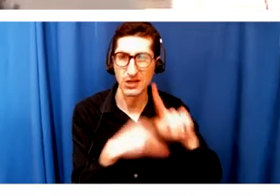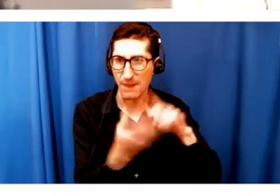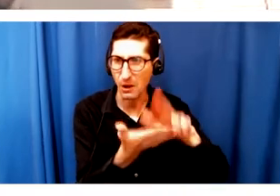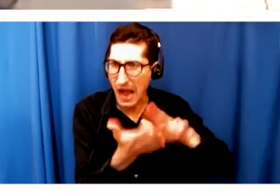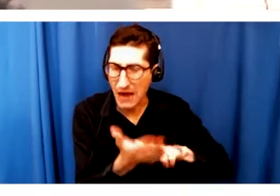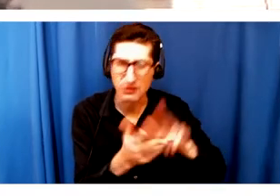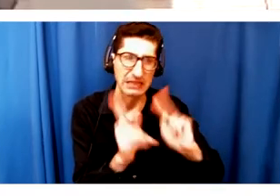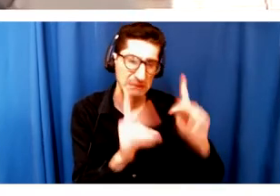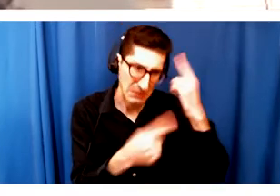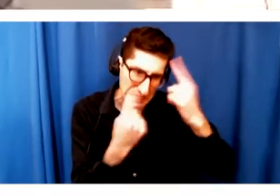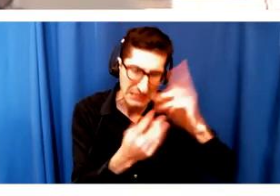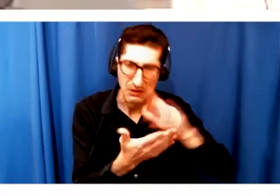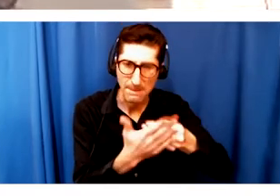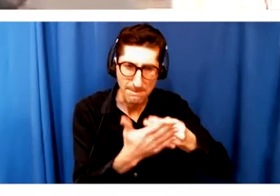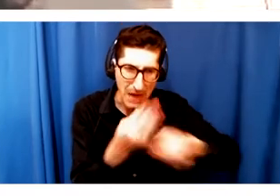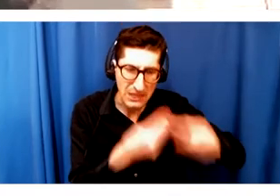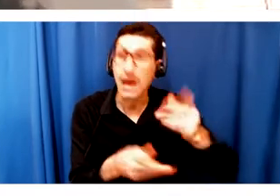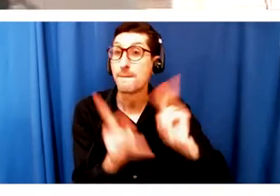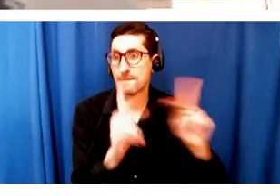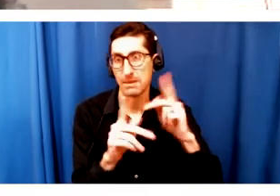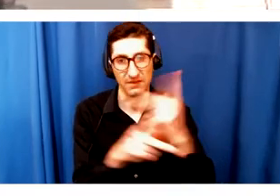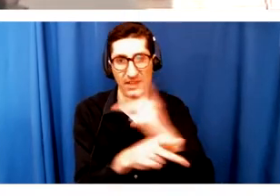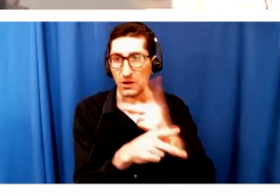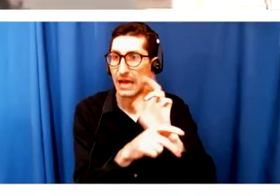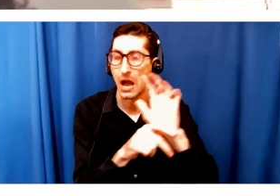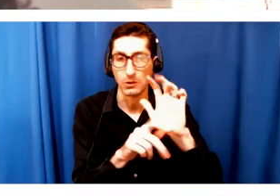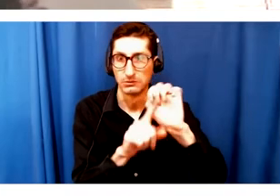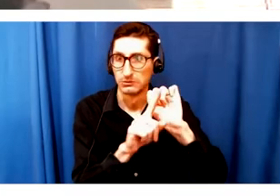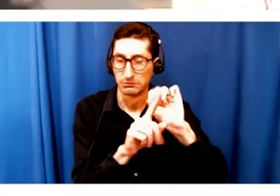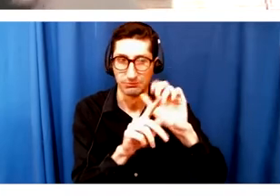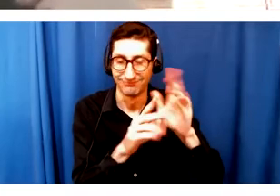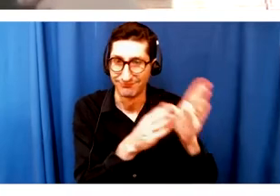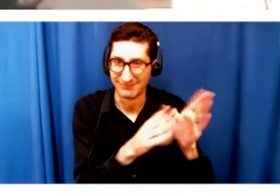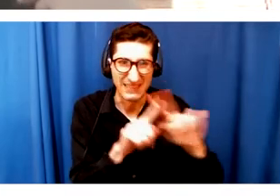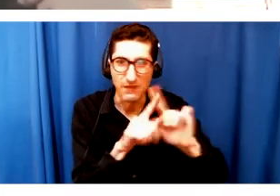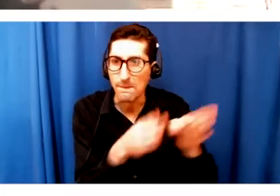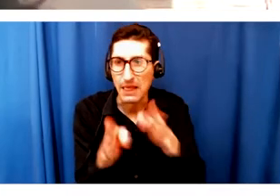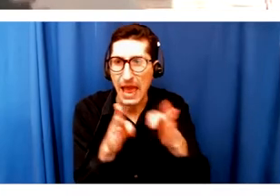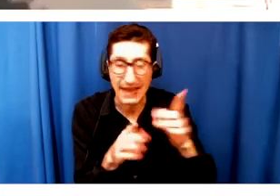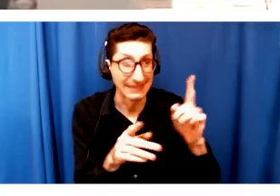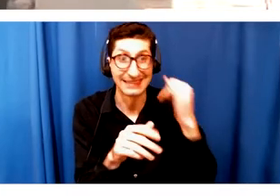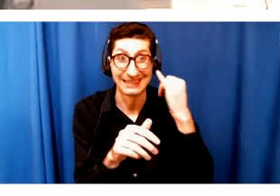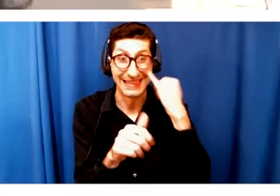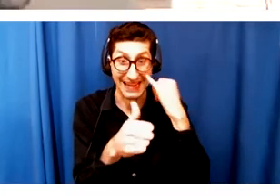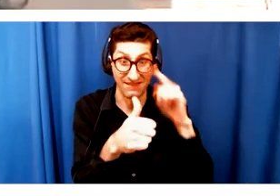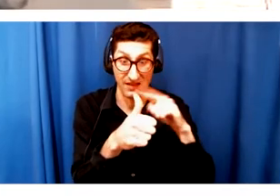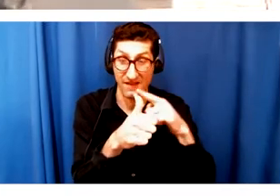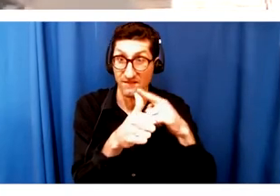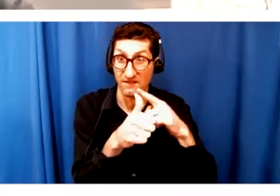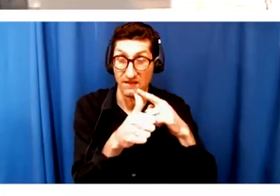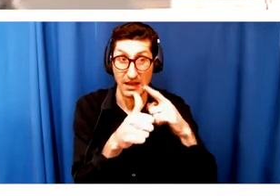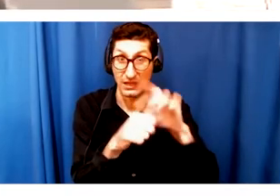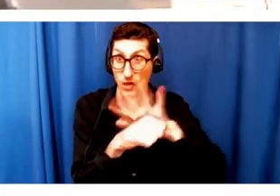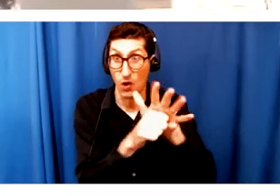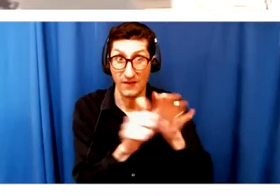planning was also the big thing that we heard for like the first few weeks. Like, what do we do if this lasts for a month? What do we do